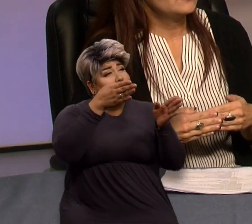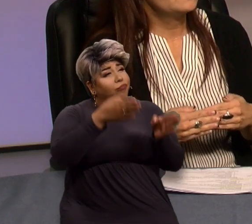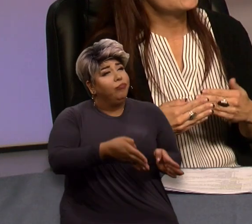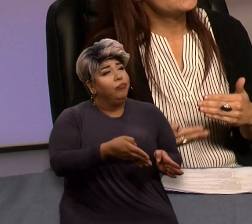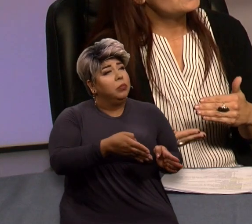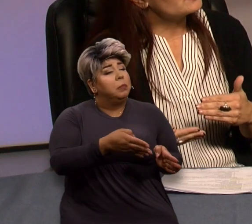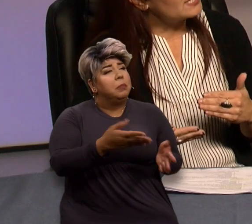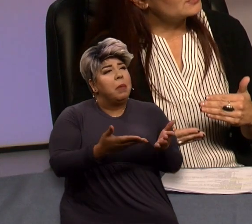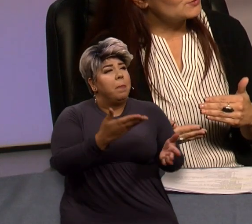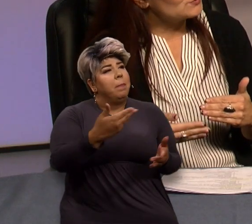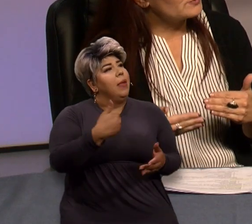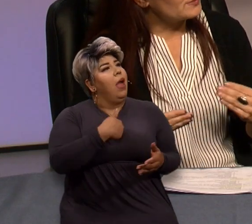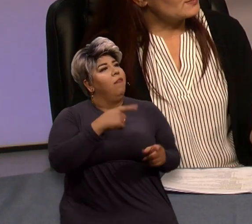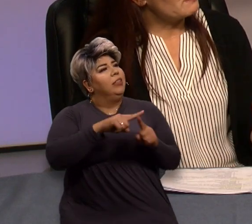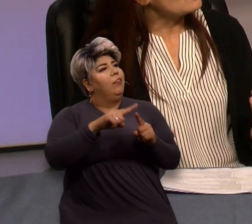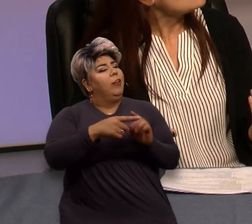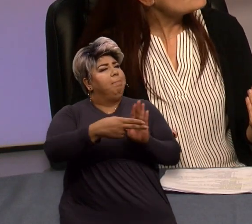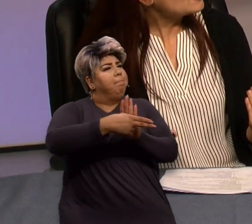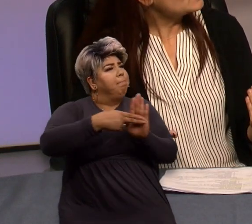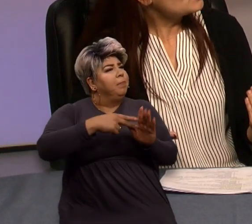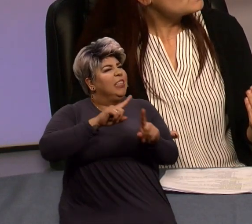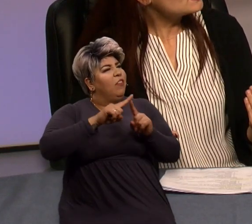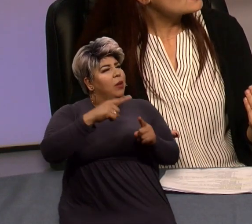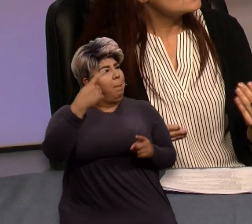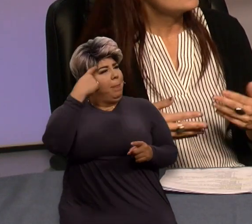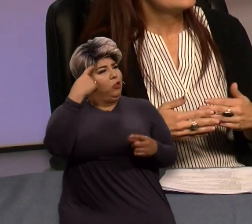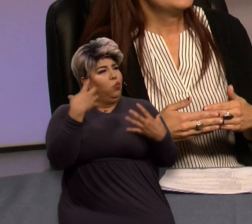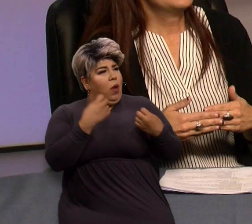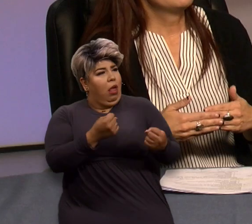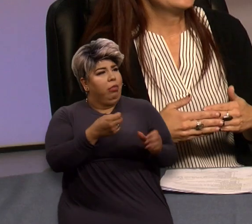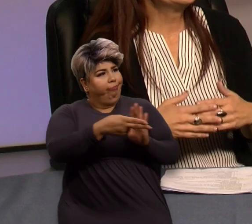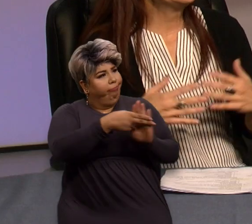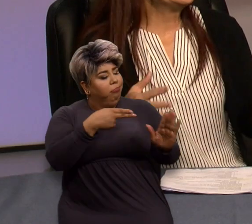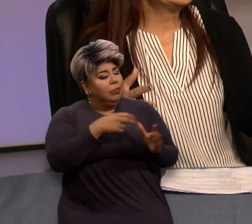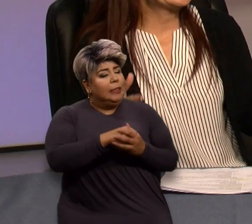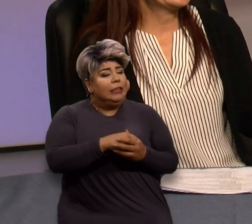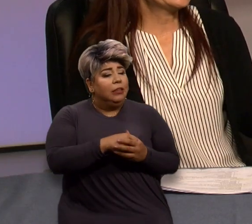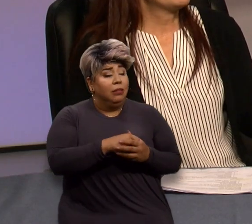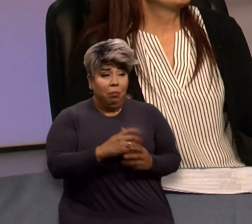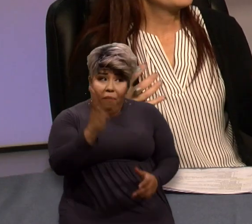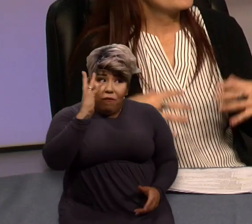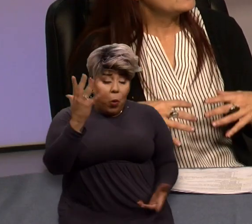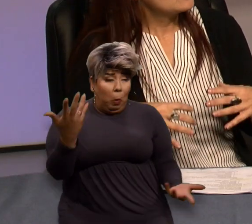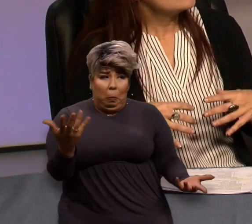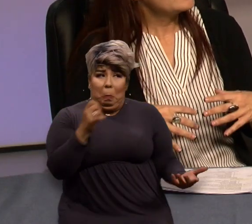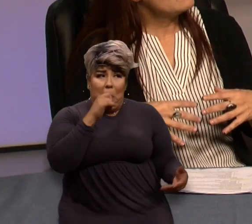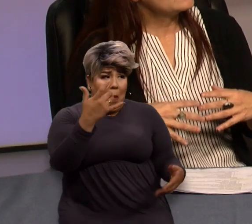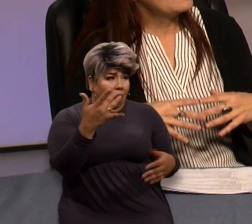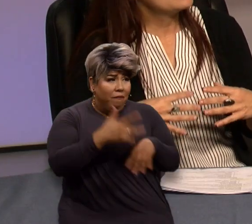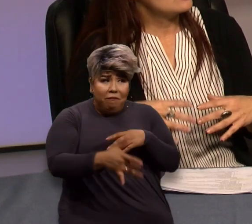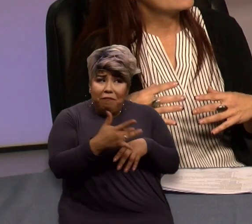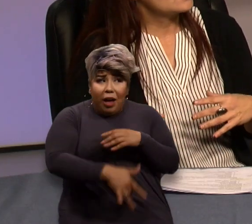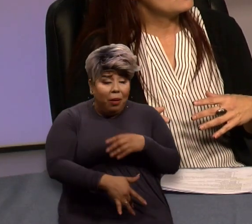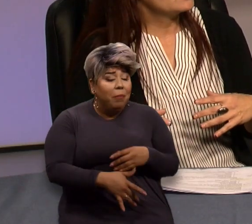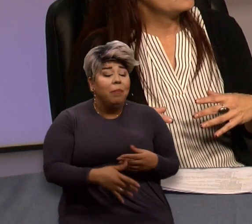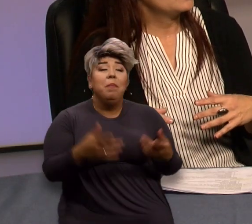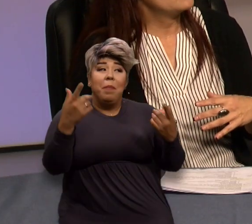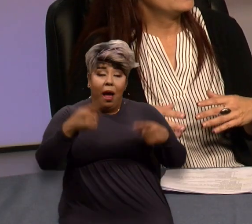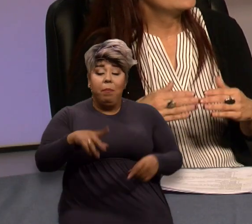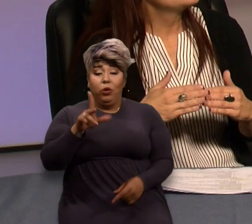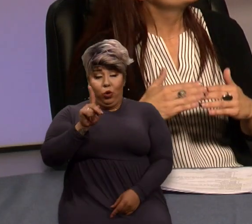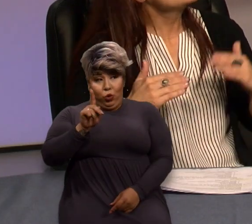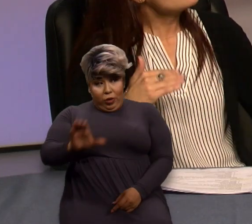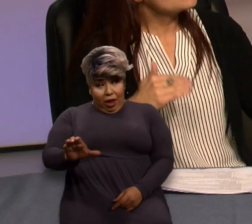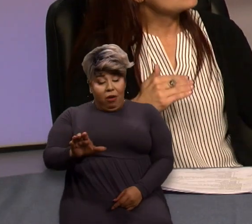individuals that are diagnosed with a mental health diagnosis. That didn't exist before we, Kern County came along in Smart